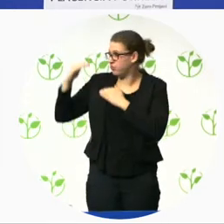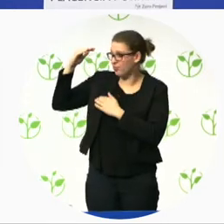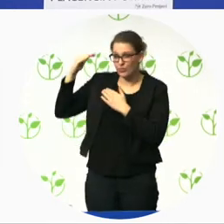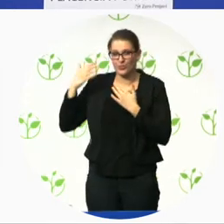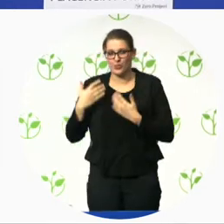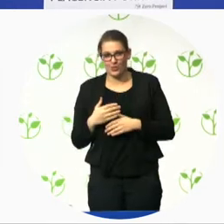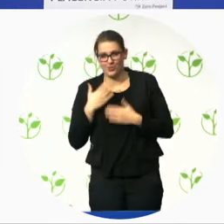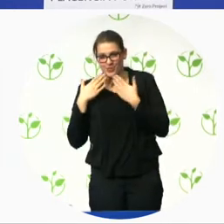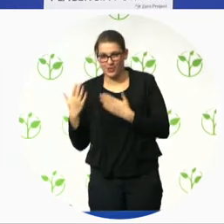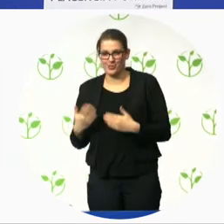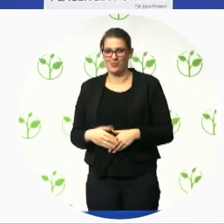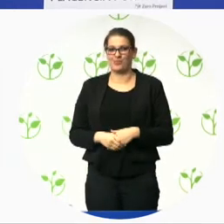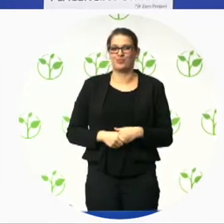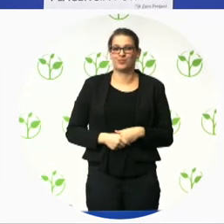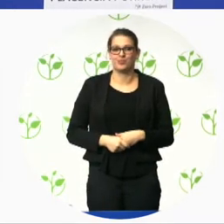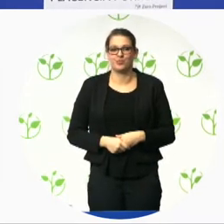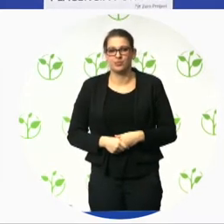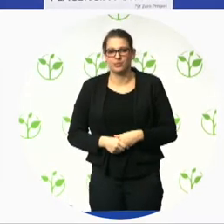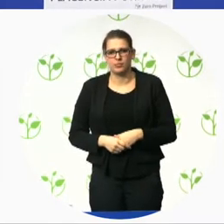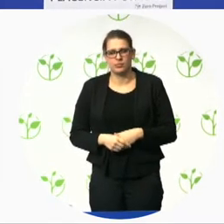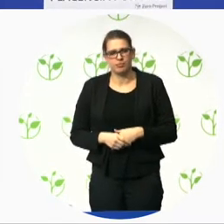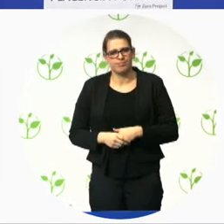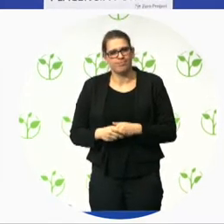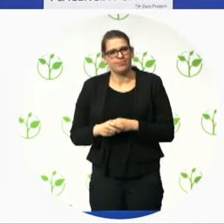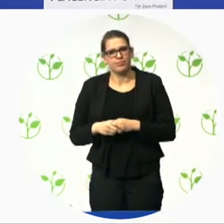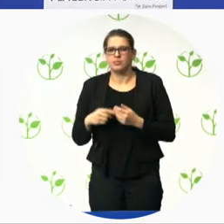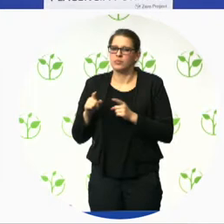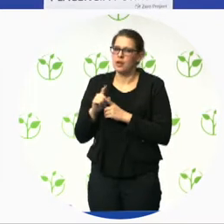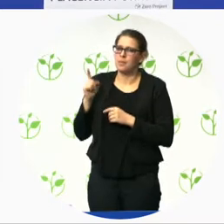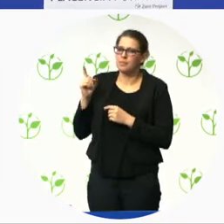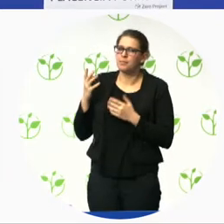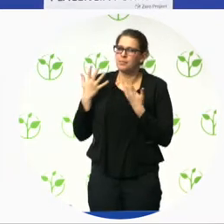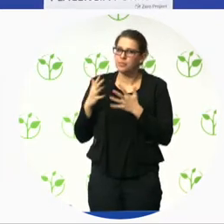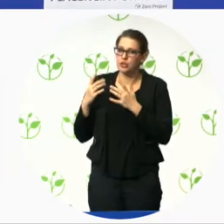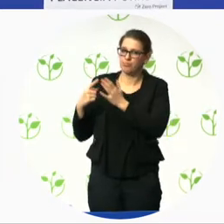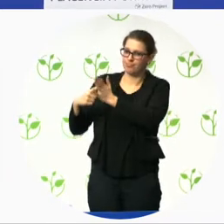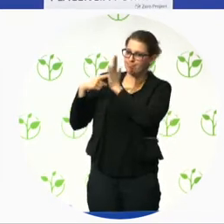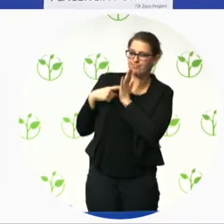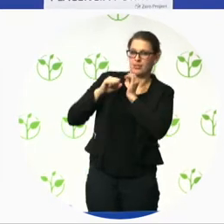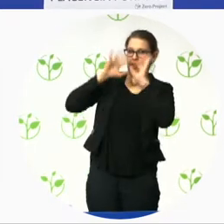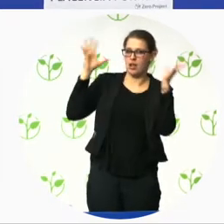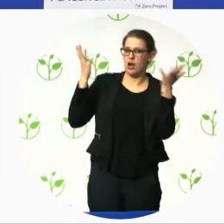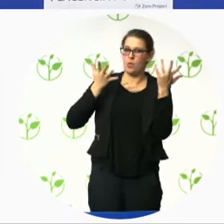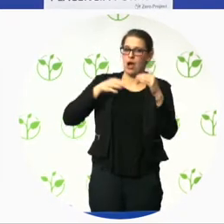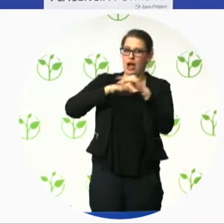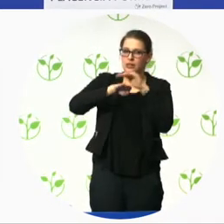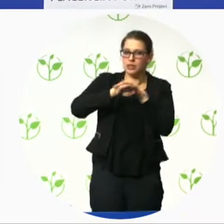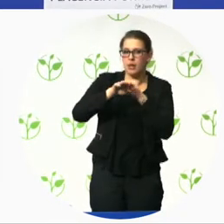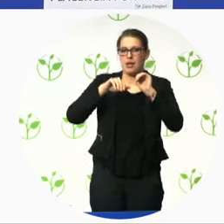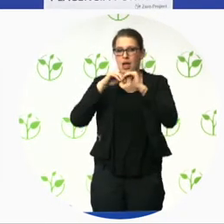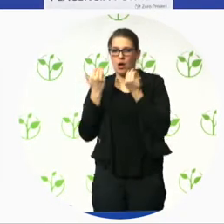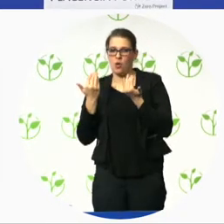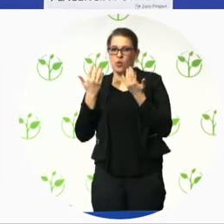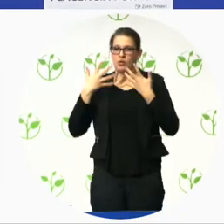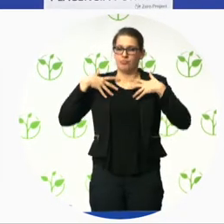of providing guidance on what is accessibility legislation training of professionals and using those resources and those